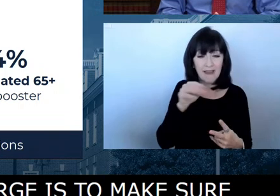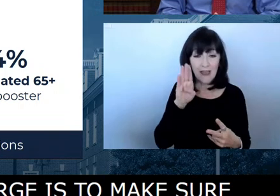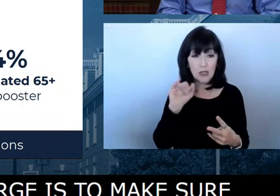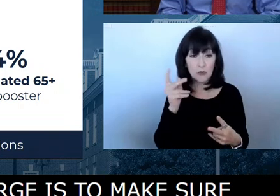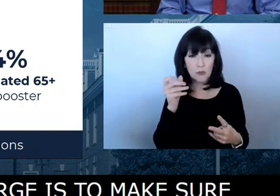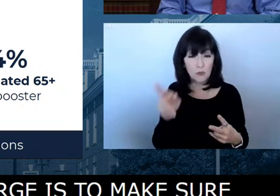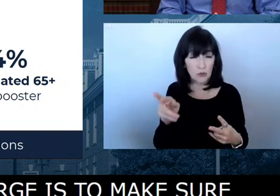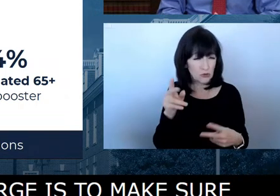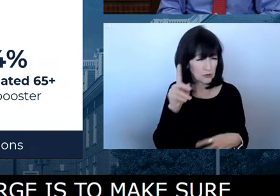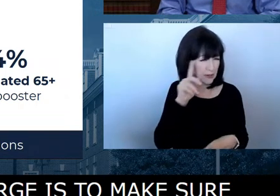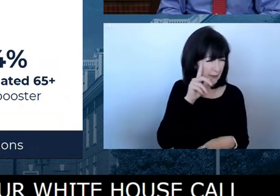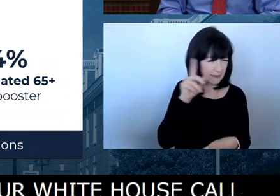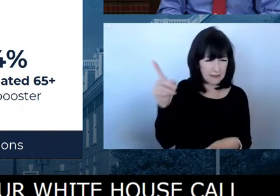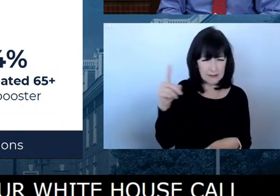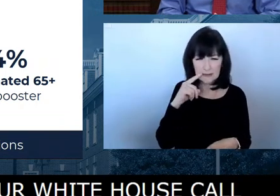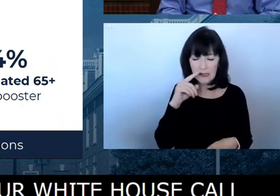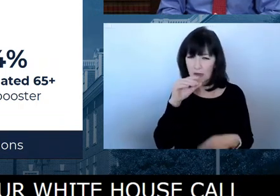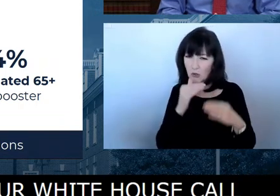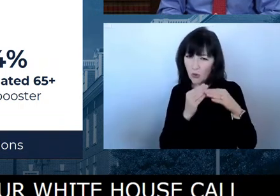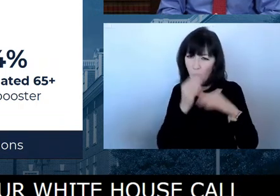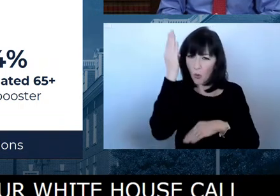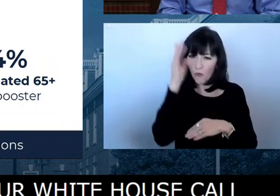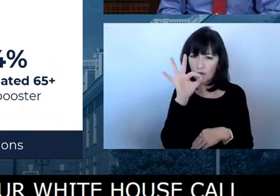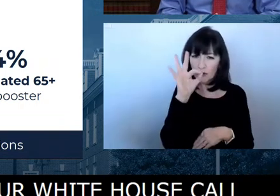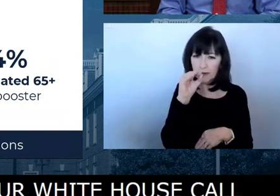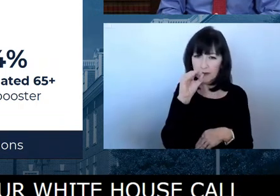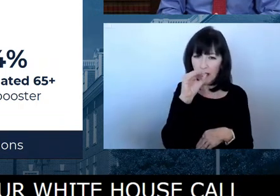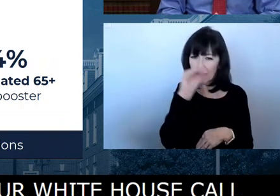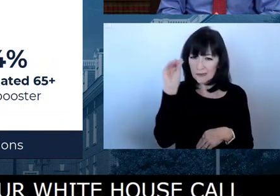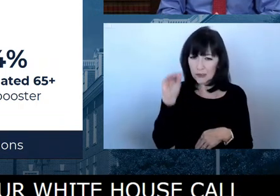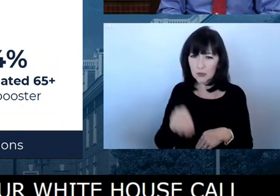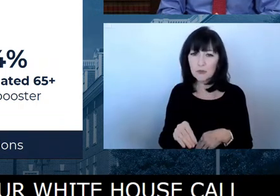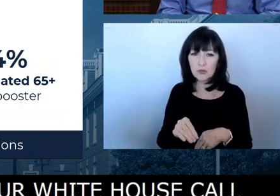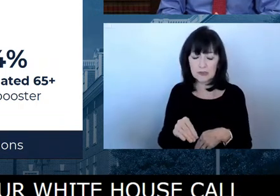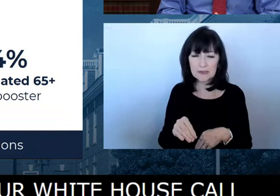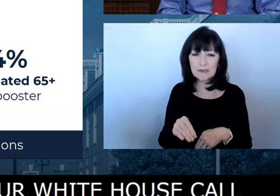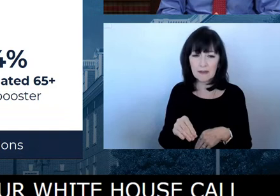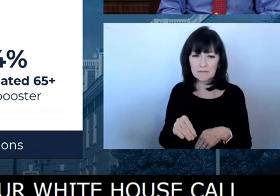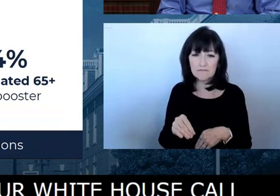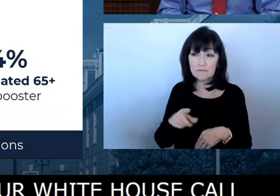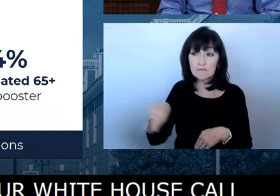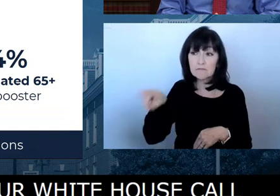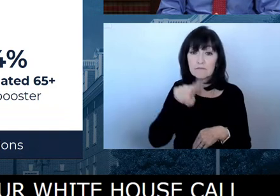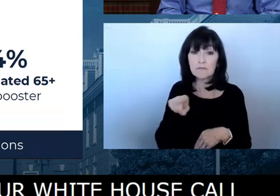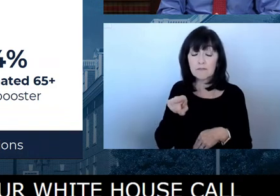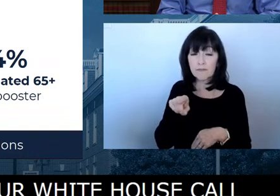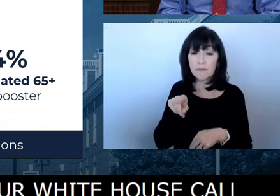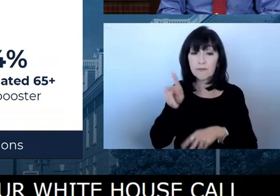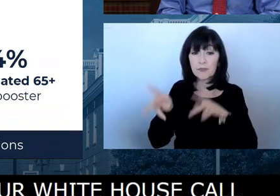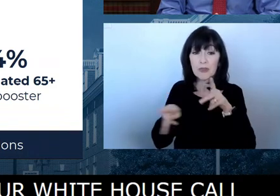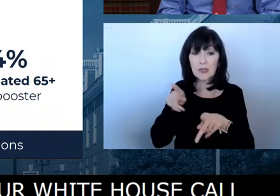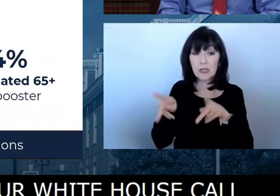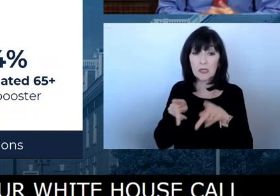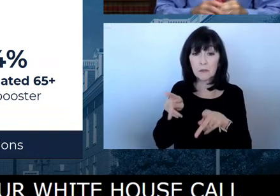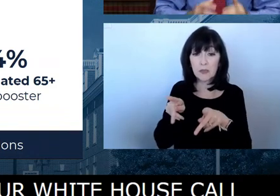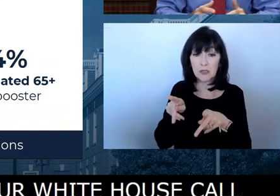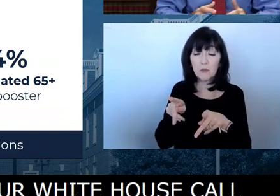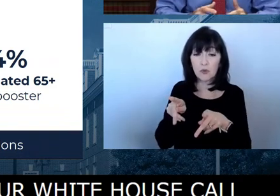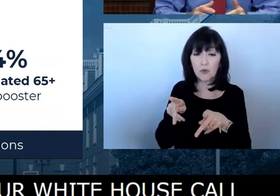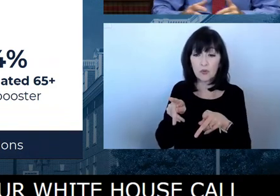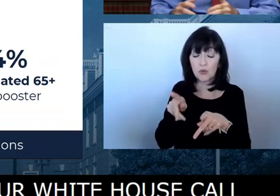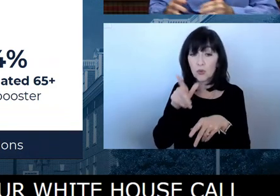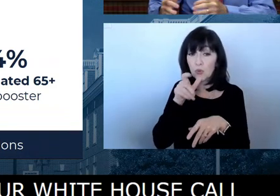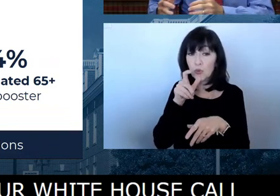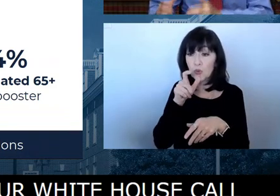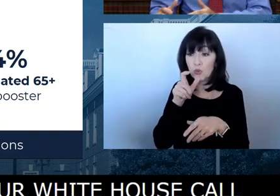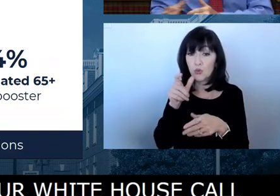Ninety-some-plus percent of those who have died with COVID were not